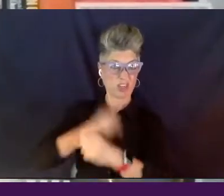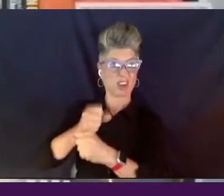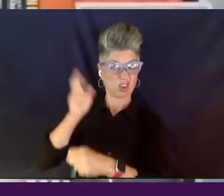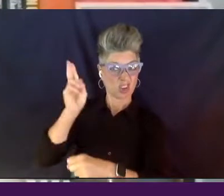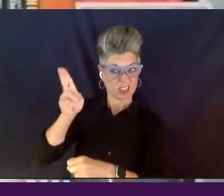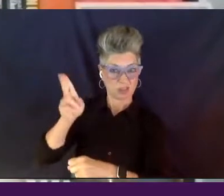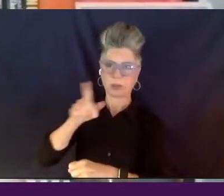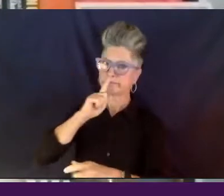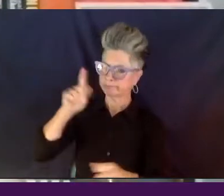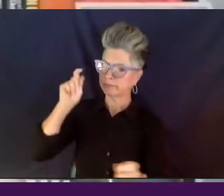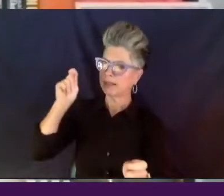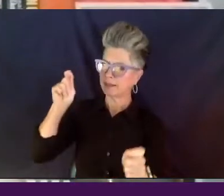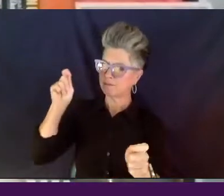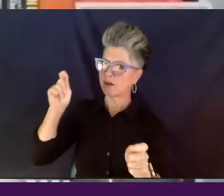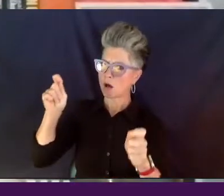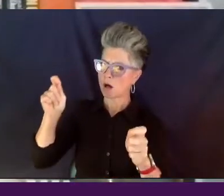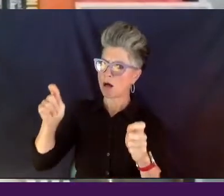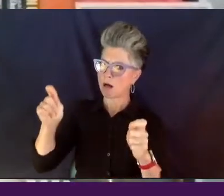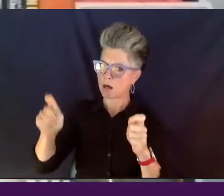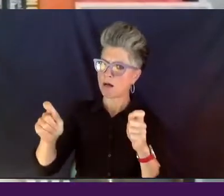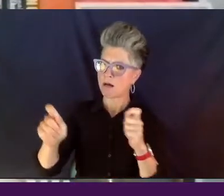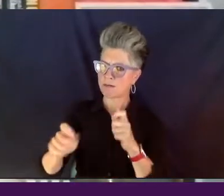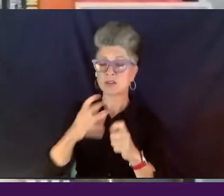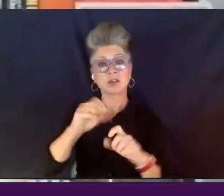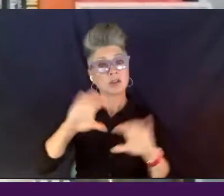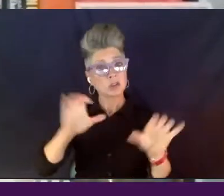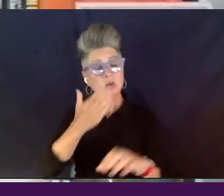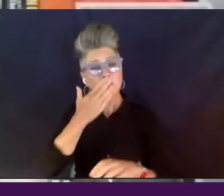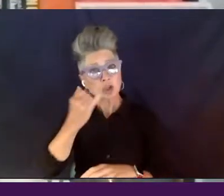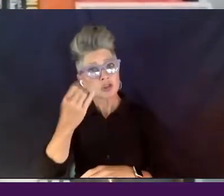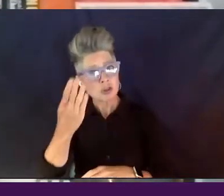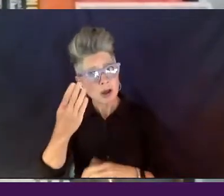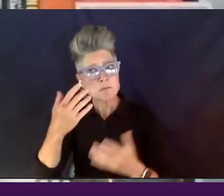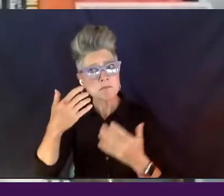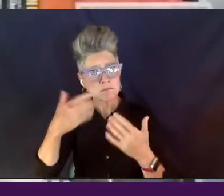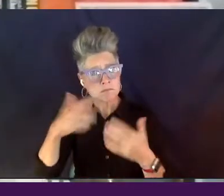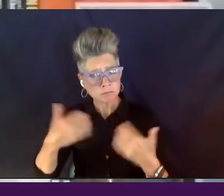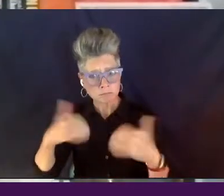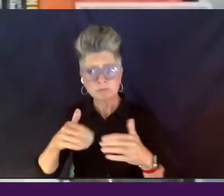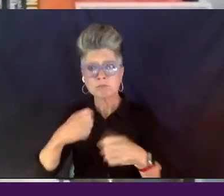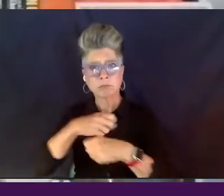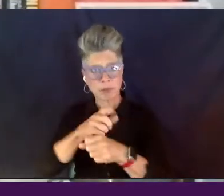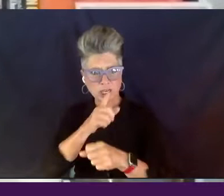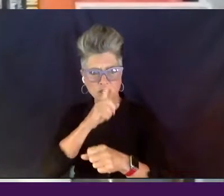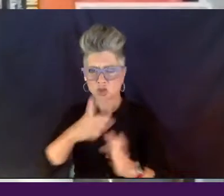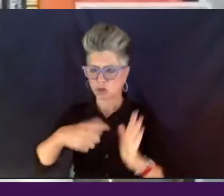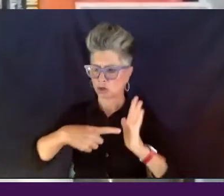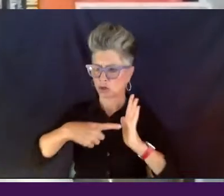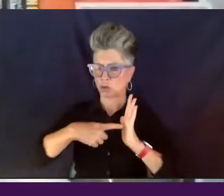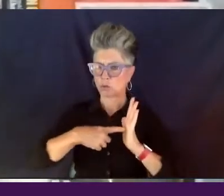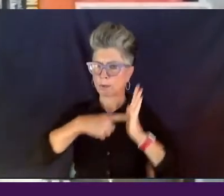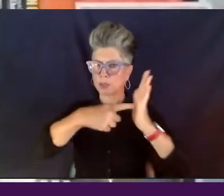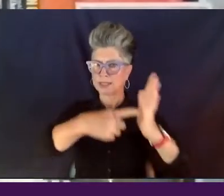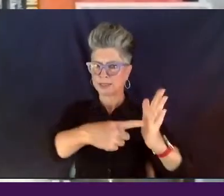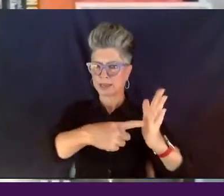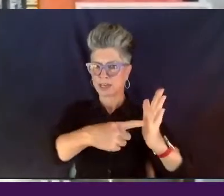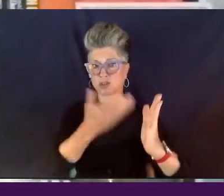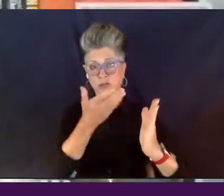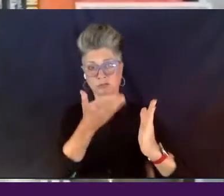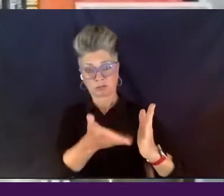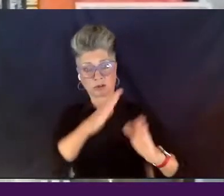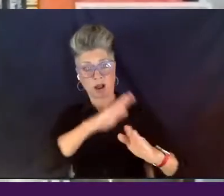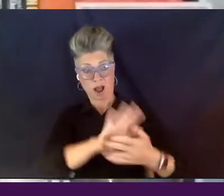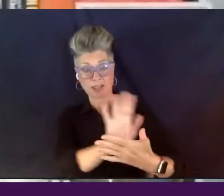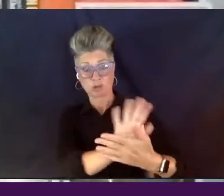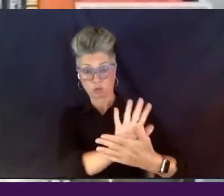been doing a really good job of making sure that there is representation on screen. But I'd like to